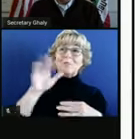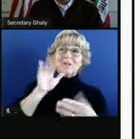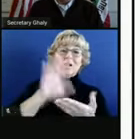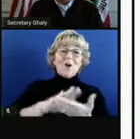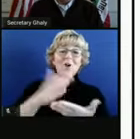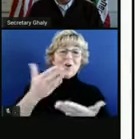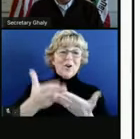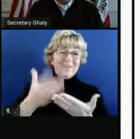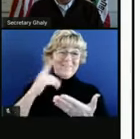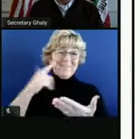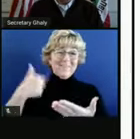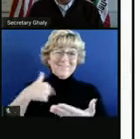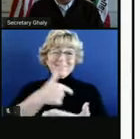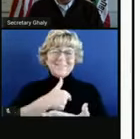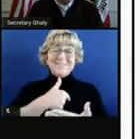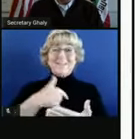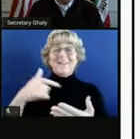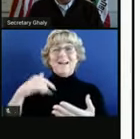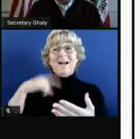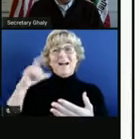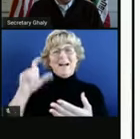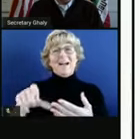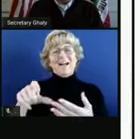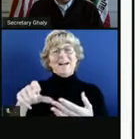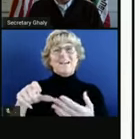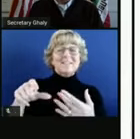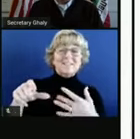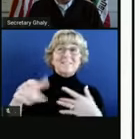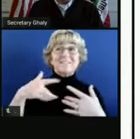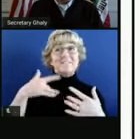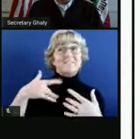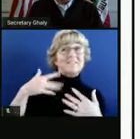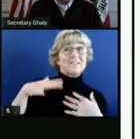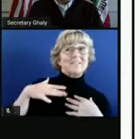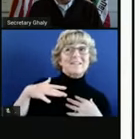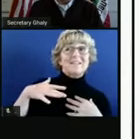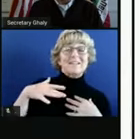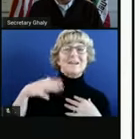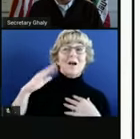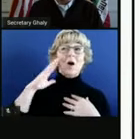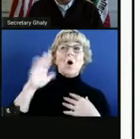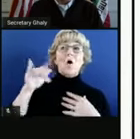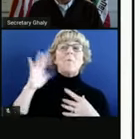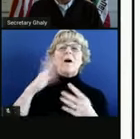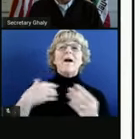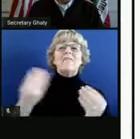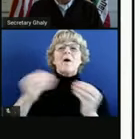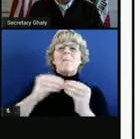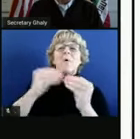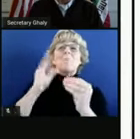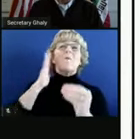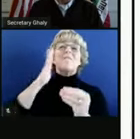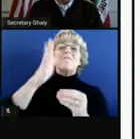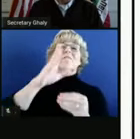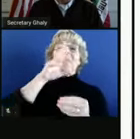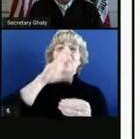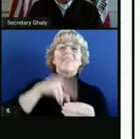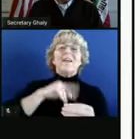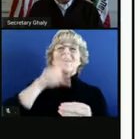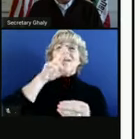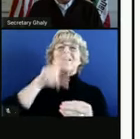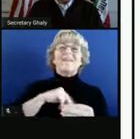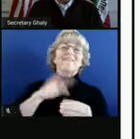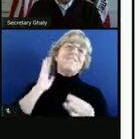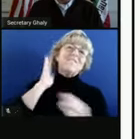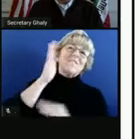for some confidence that the next 10 Thanksgivings will include her at our table in our house